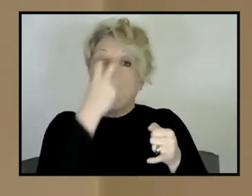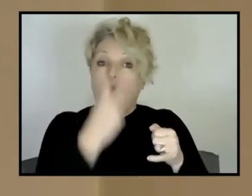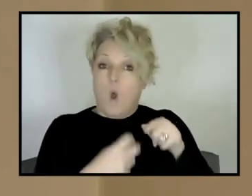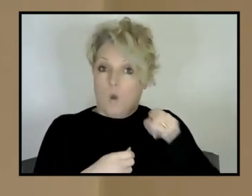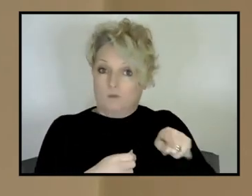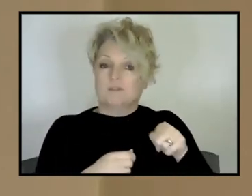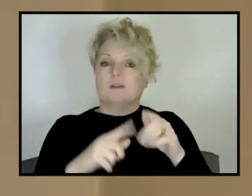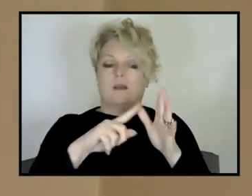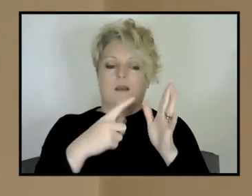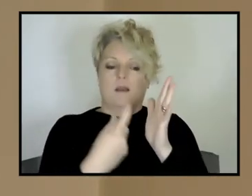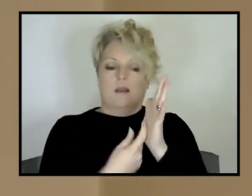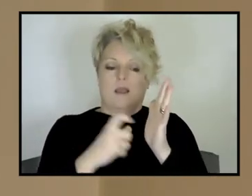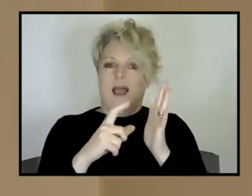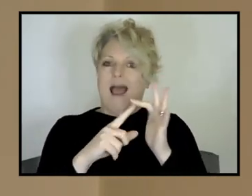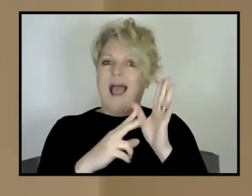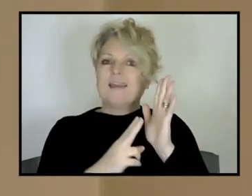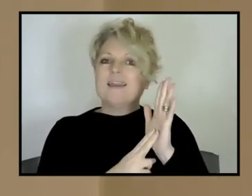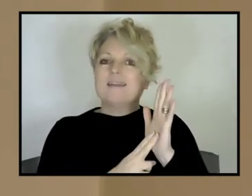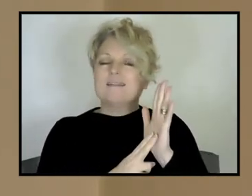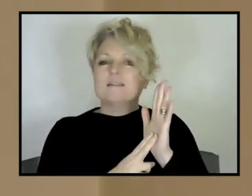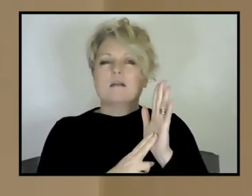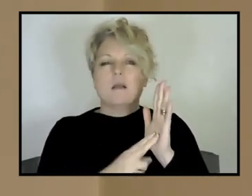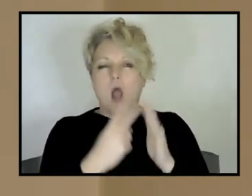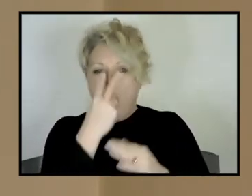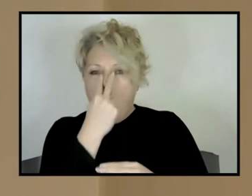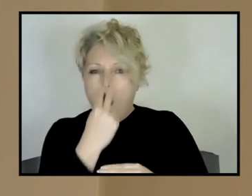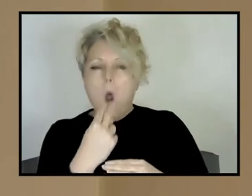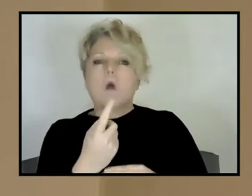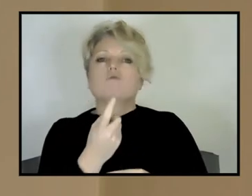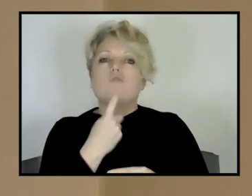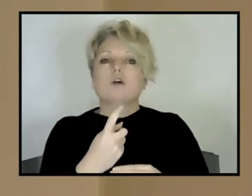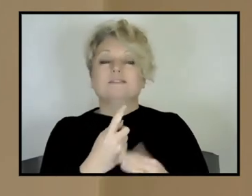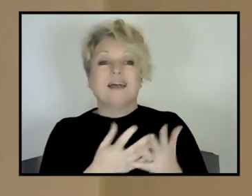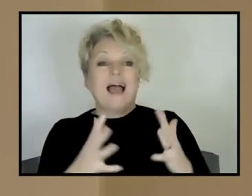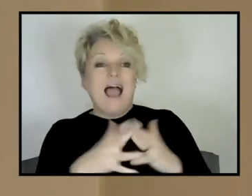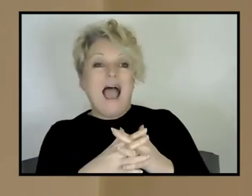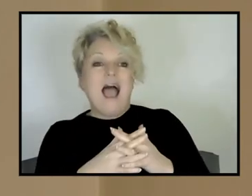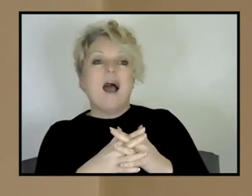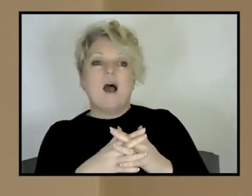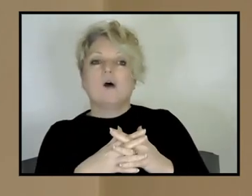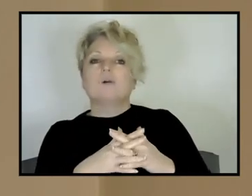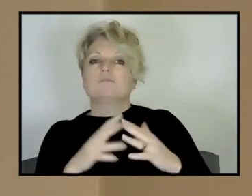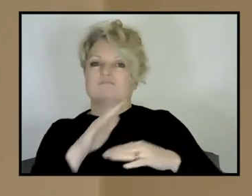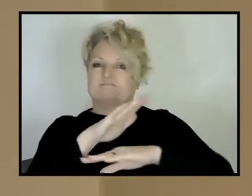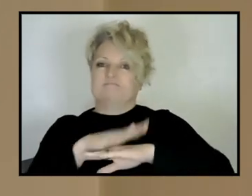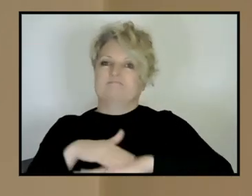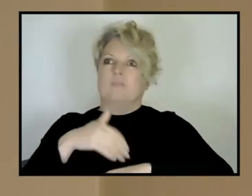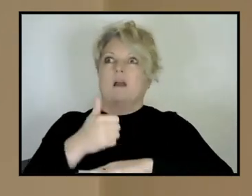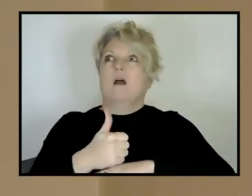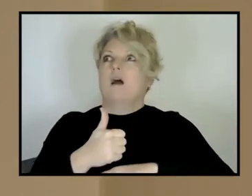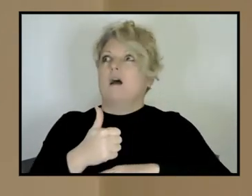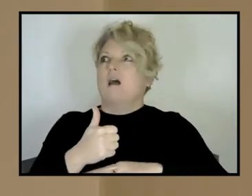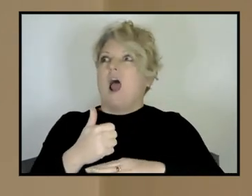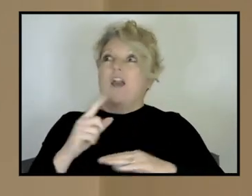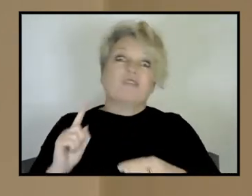there's a lot of debate, as Pete said, about what processes controlled the formation of, of the earliest continents. So there's date back forming within a